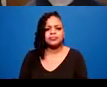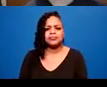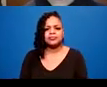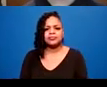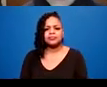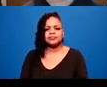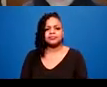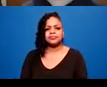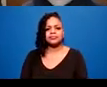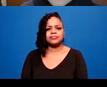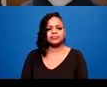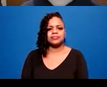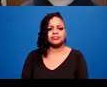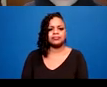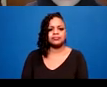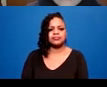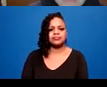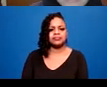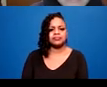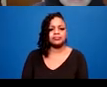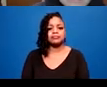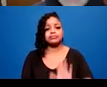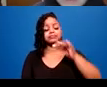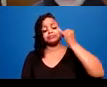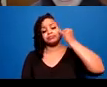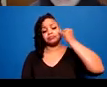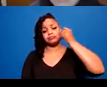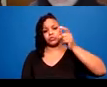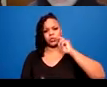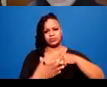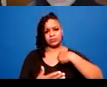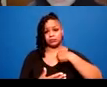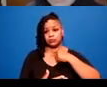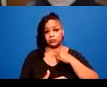If I'm taking breaks, it's because the chat is very active and I'm reading the chat.